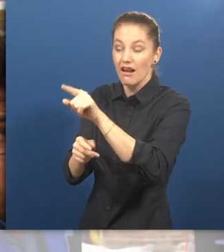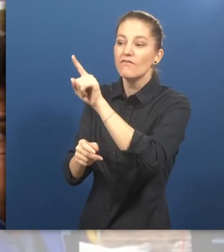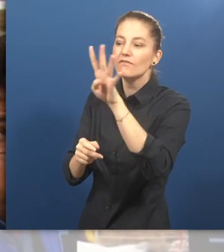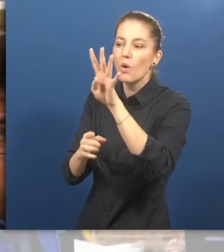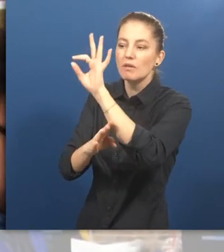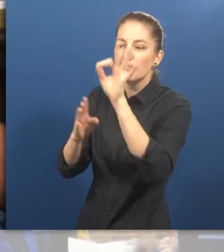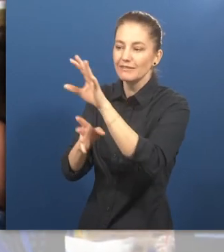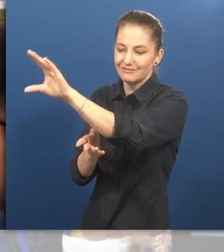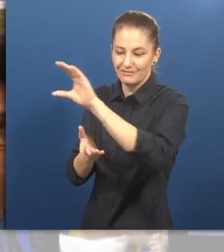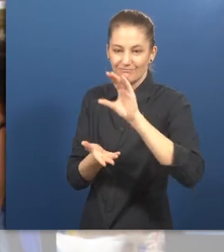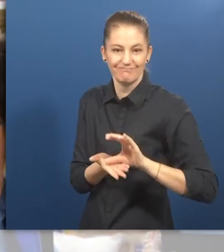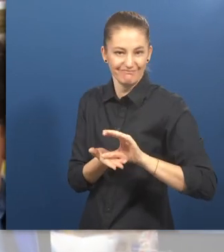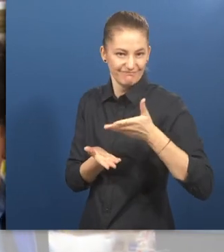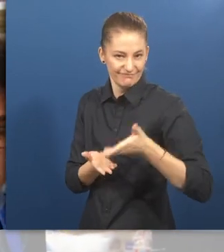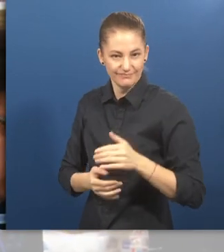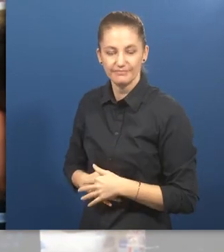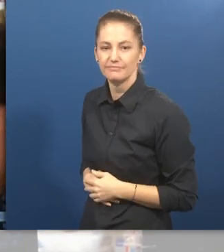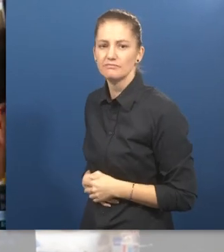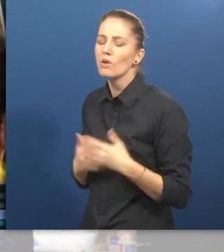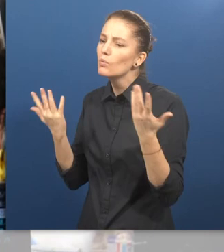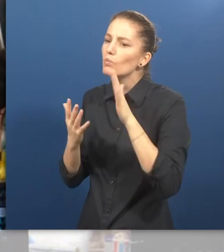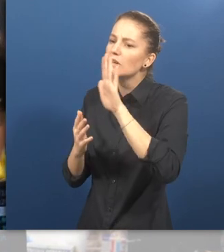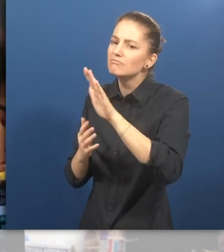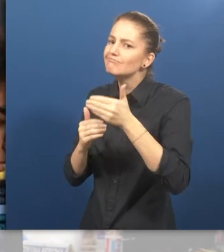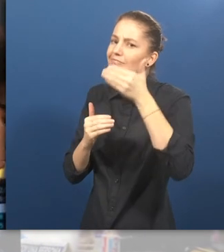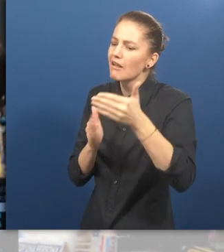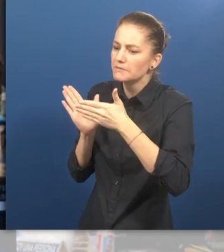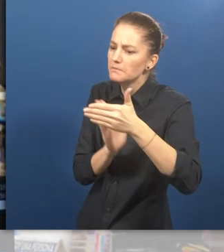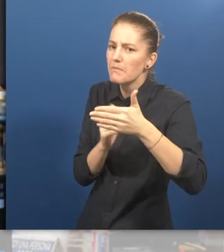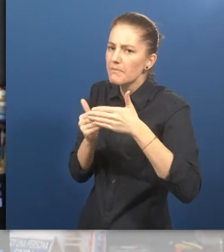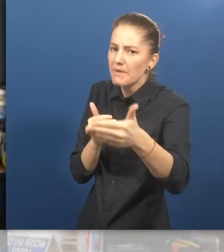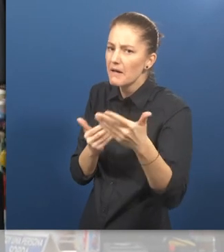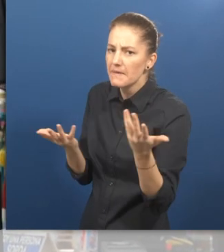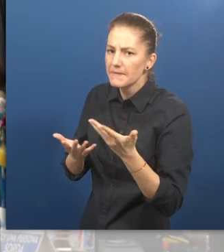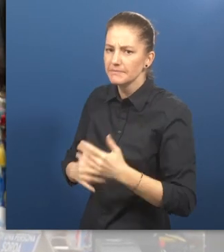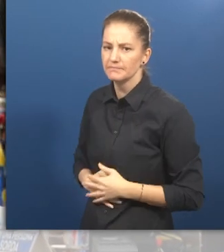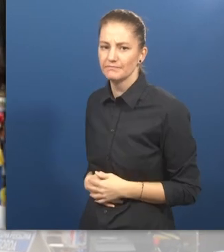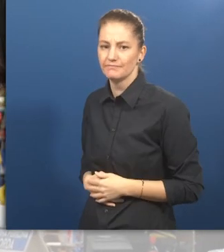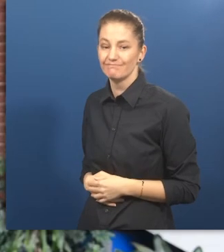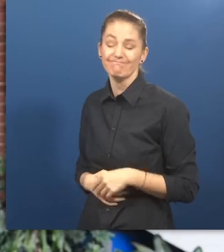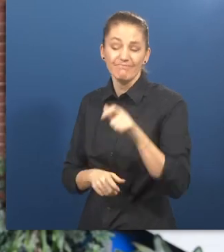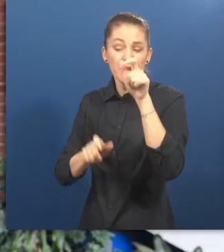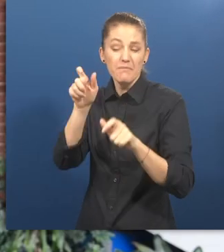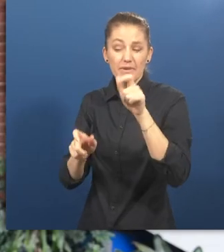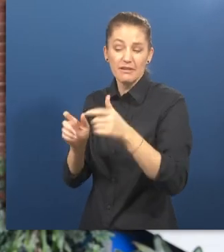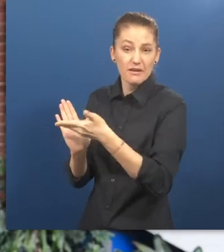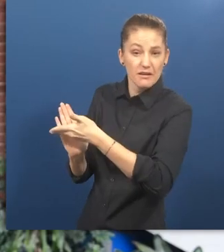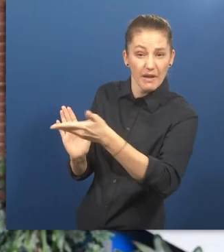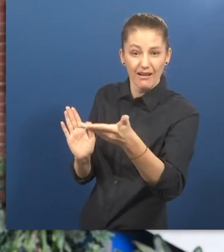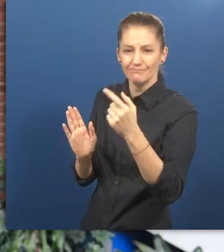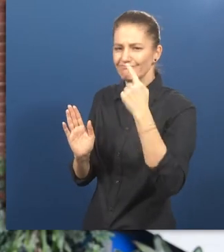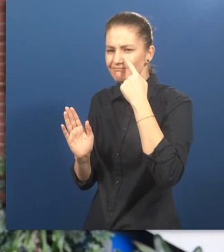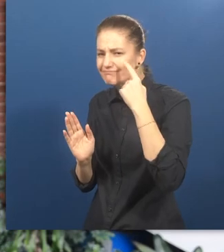What is next for Labour Inclusion Program? People working in a grocery store. Las personas con